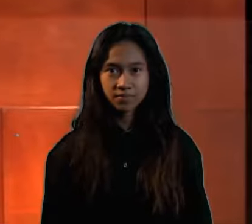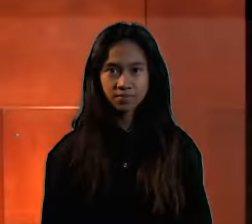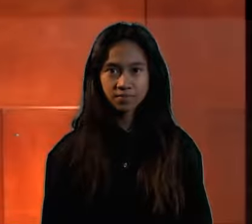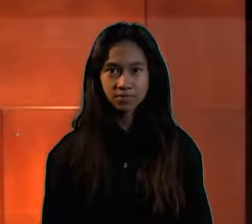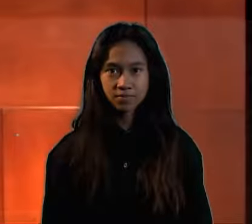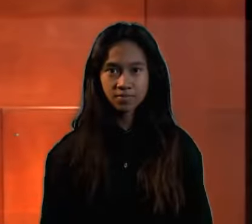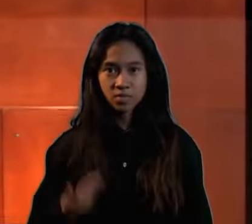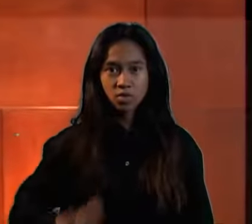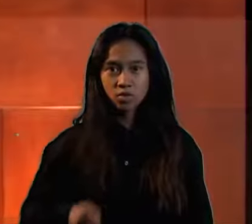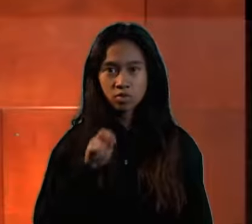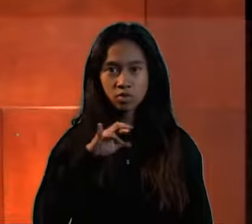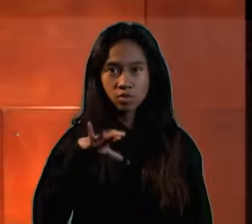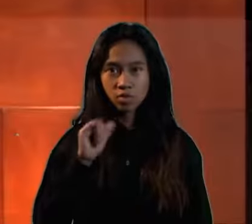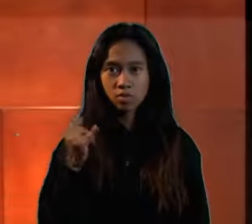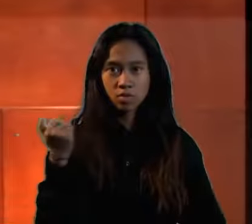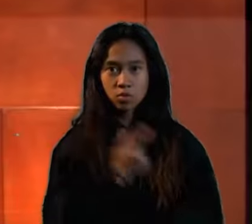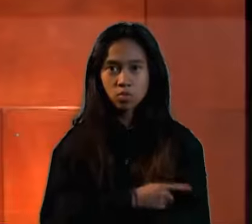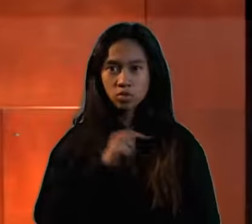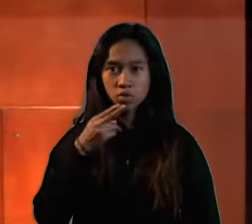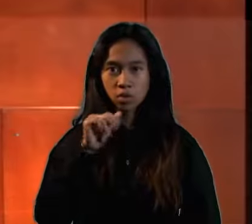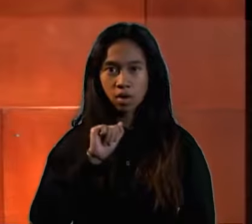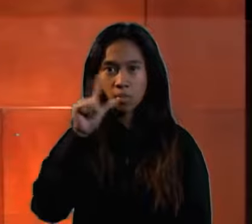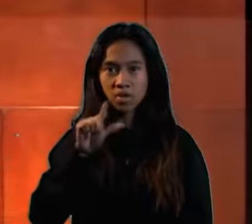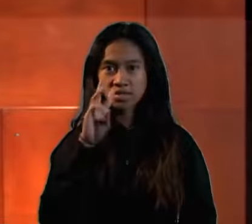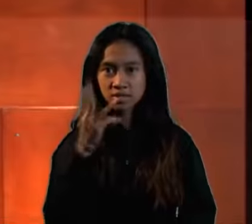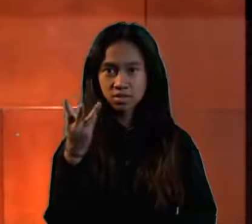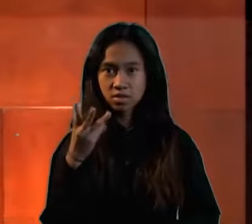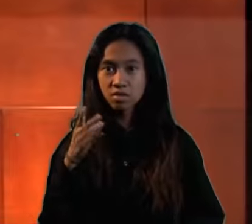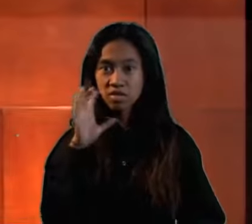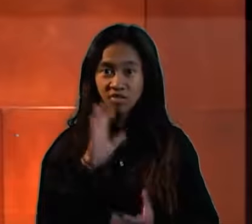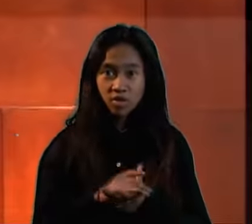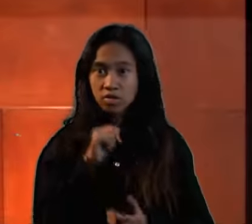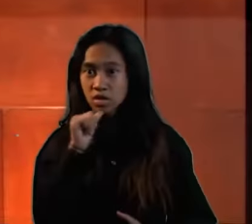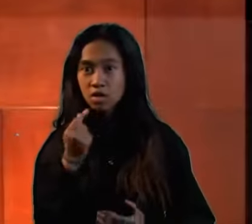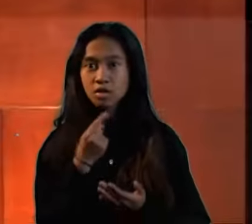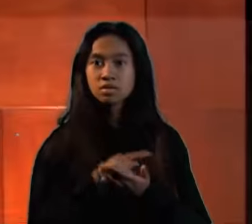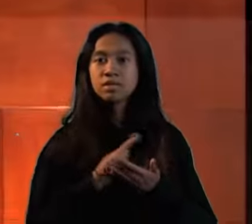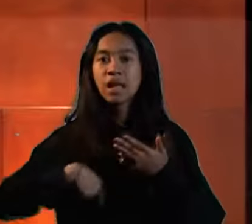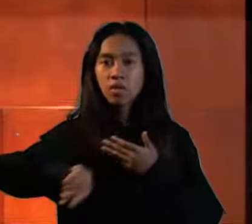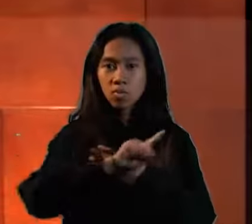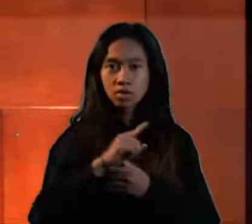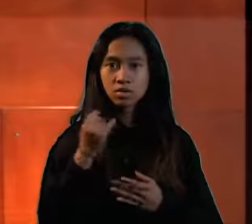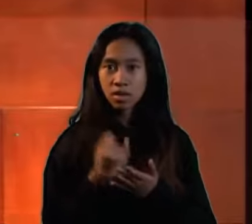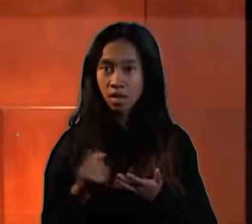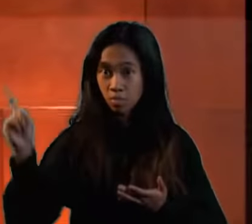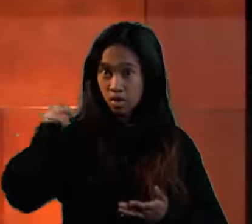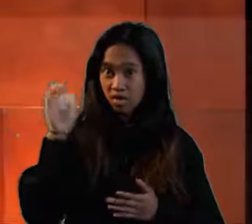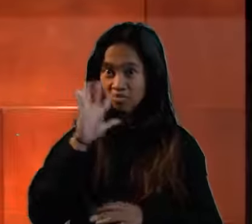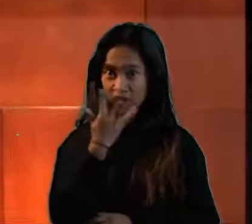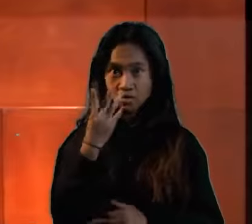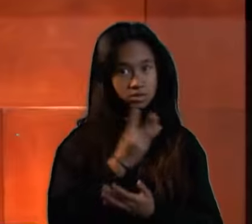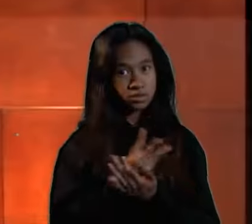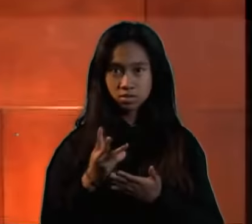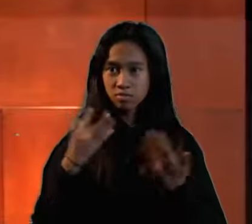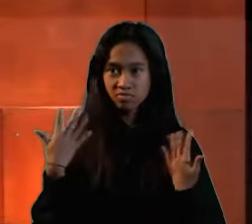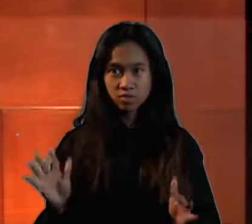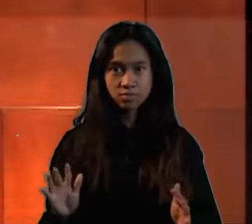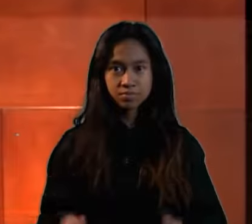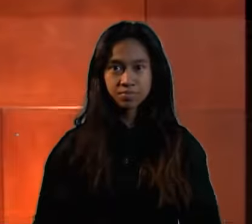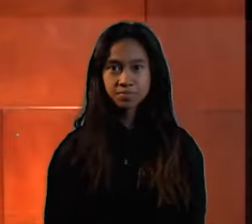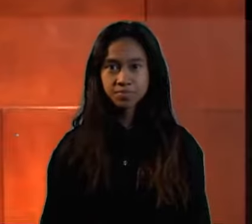And I'm Erica Brown. Today is Thursday, April 6th. Believe it or not, next week is the last week of the fifth six weeks.